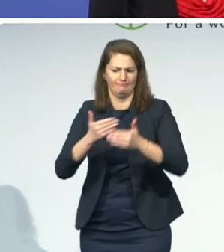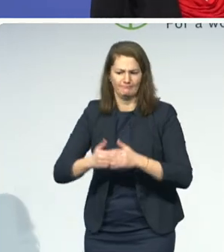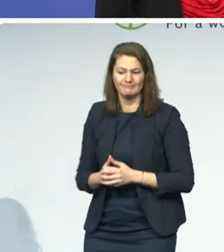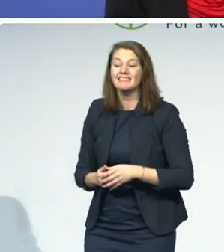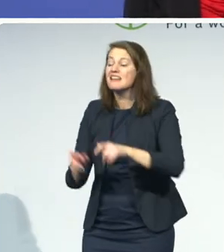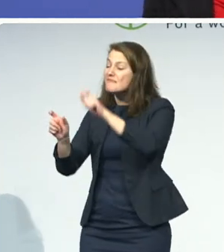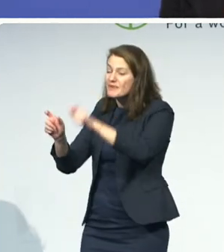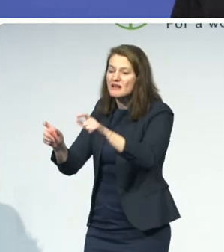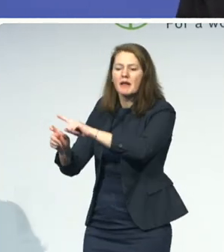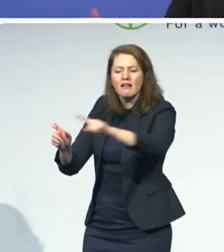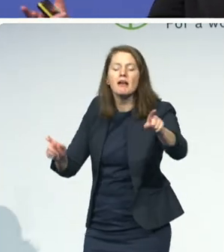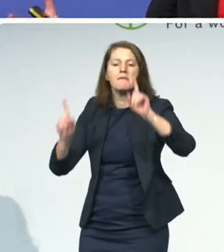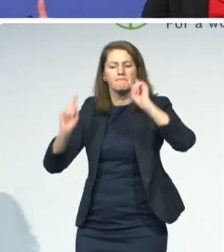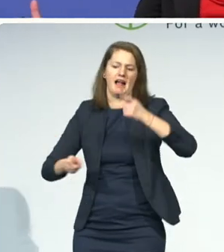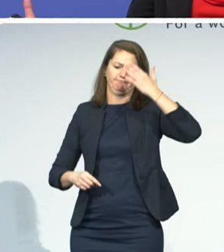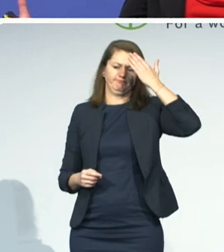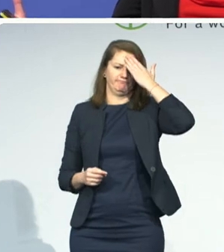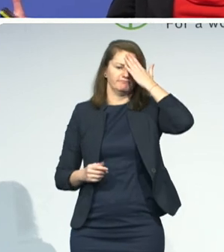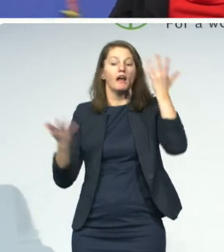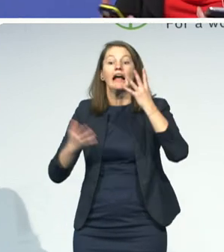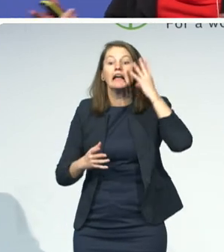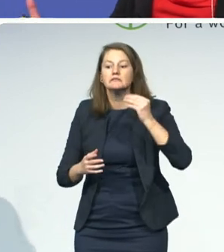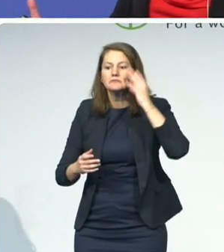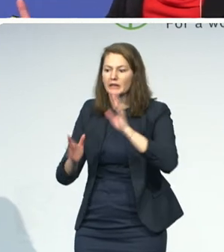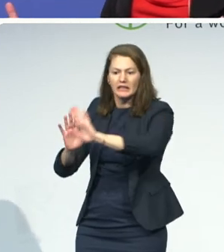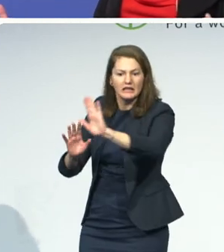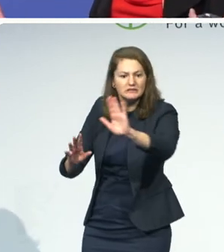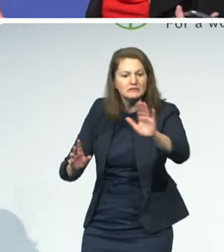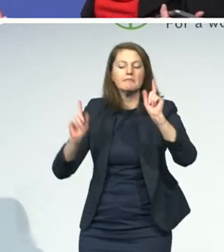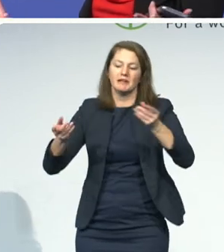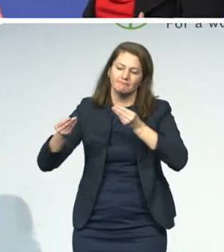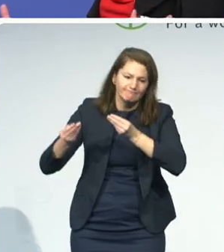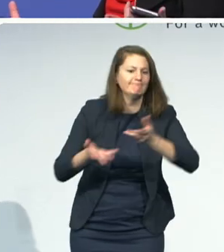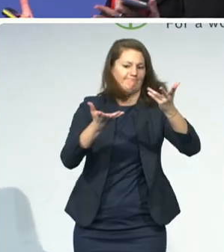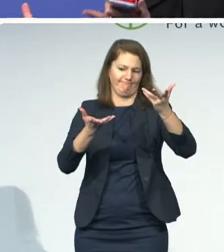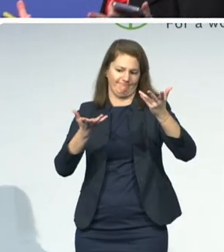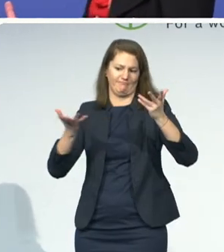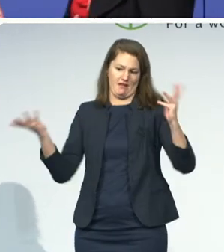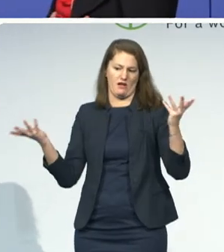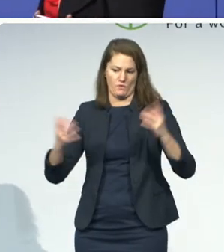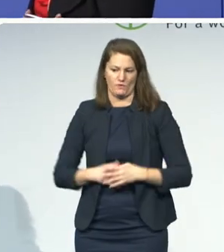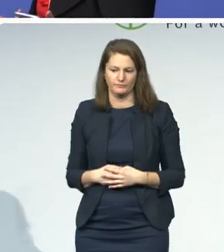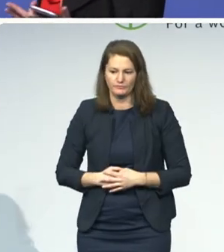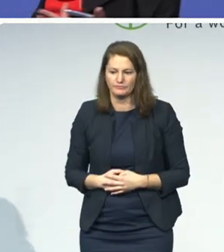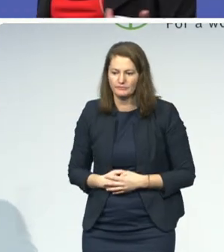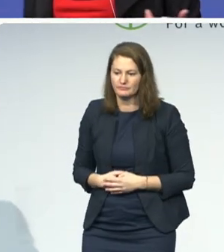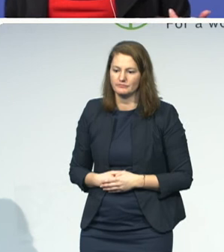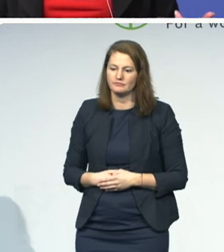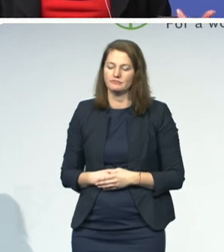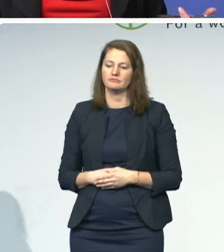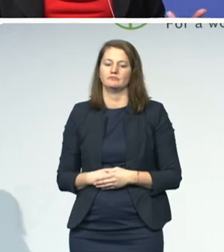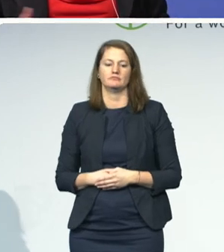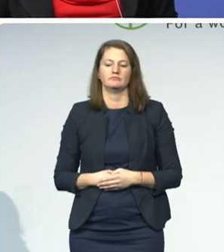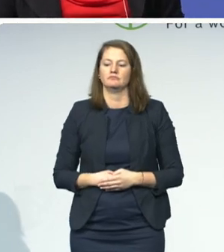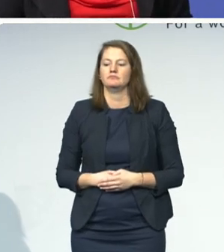And wouldn't it be great if when organizations are collecting information about what's happening in the real world,